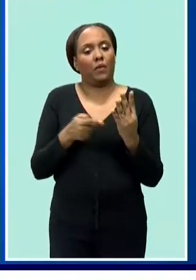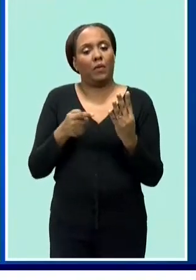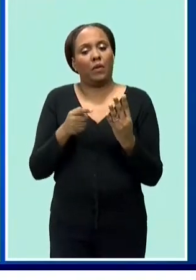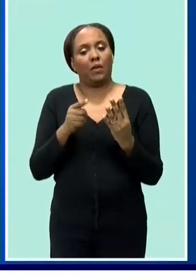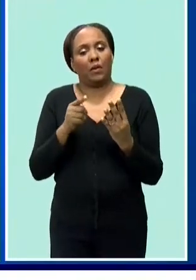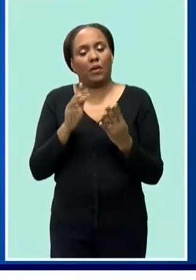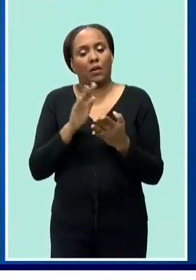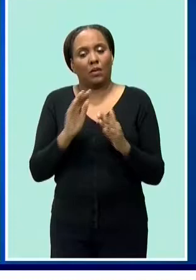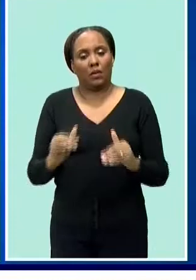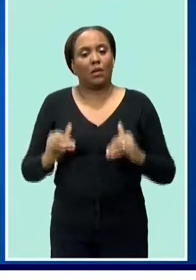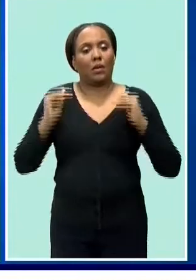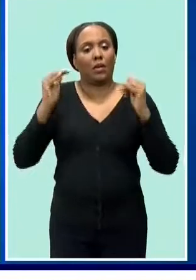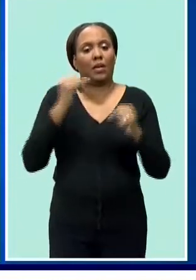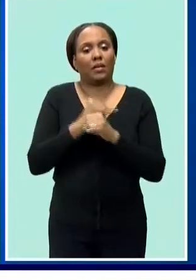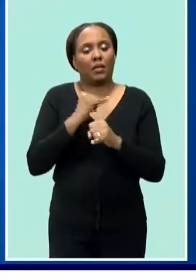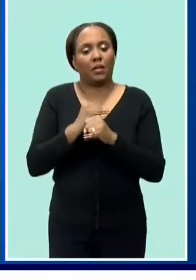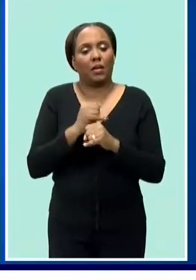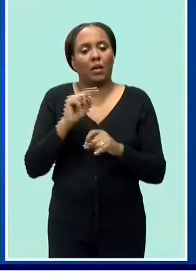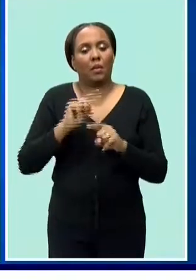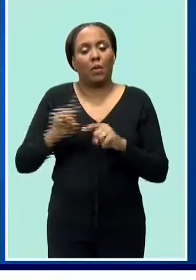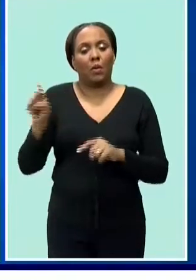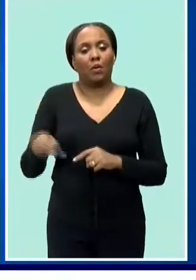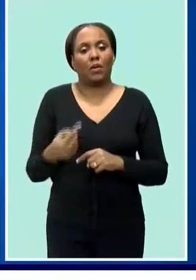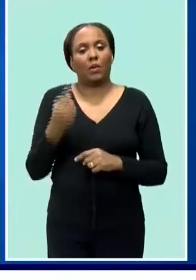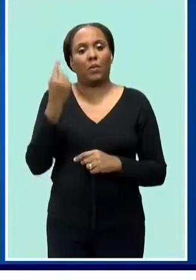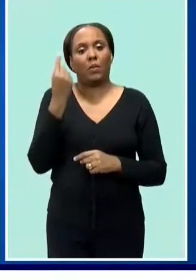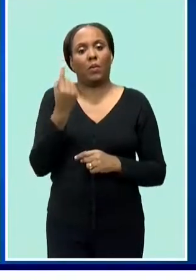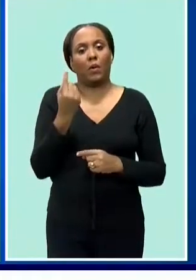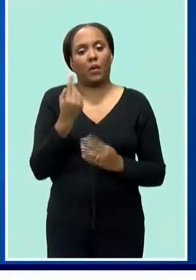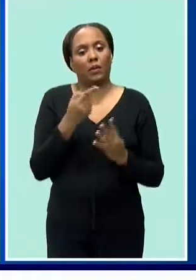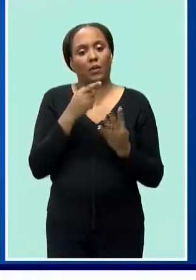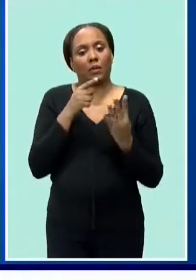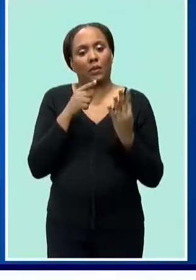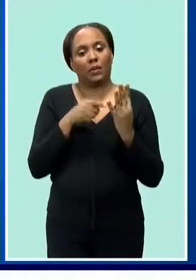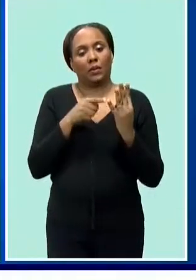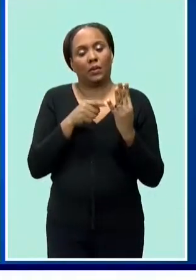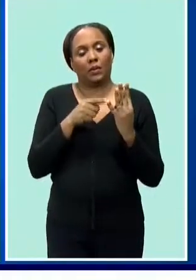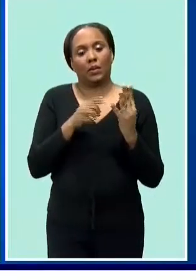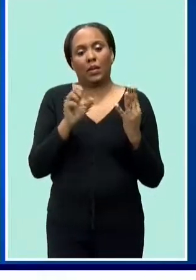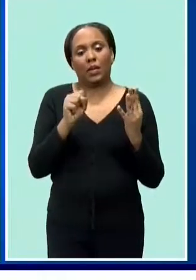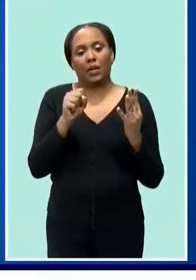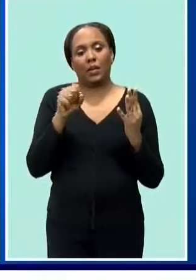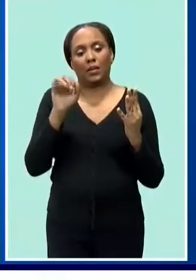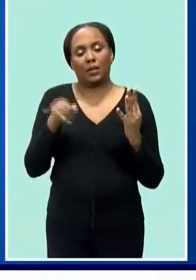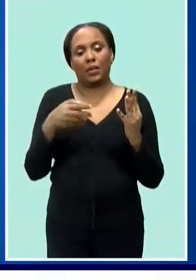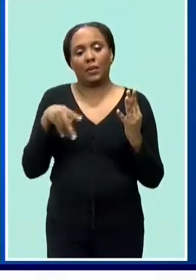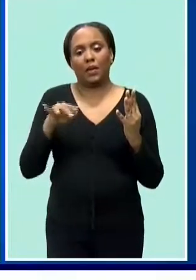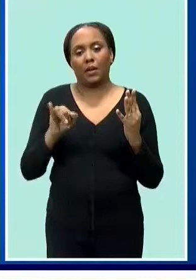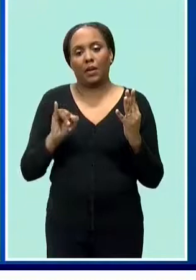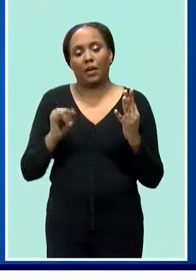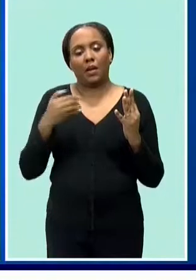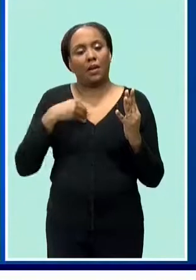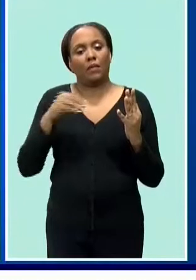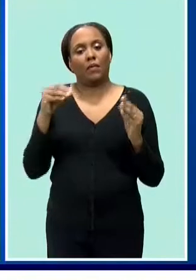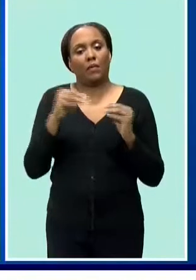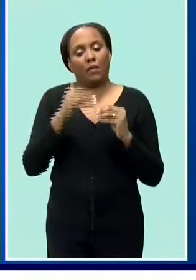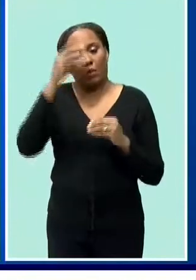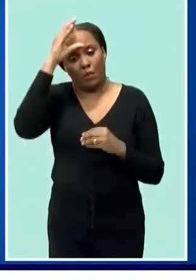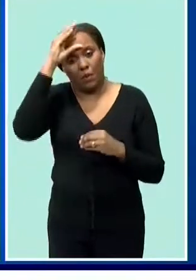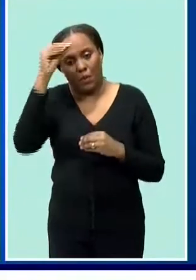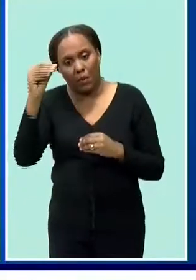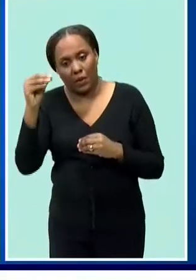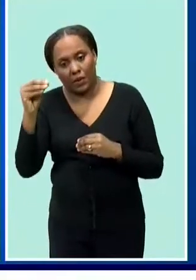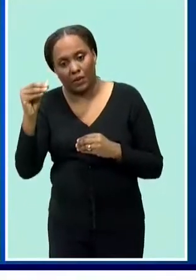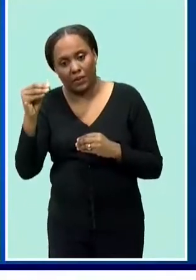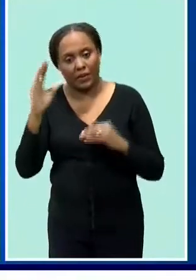one the samuel jackman prescott institute of technology has more males than females enrolled on the other hand she